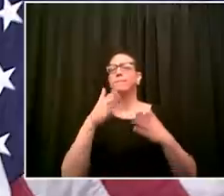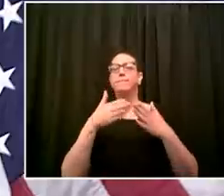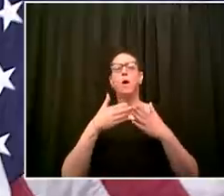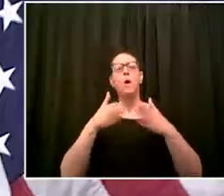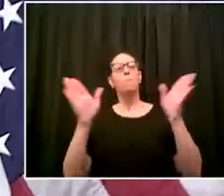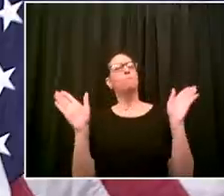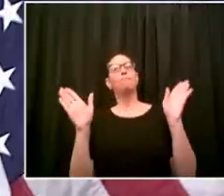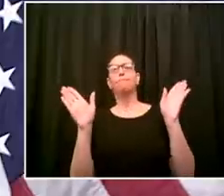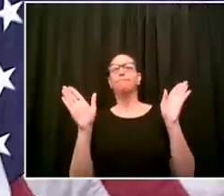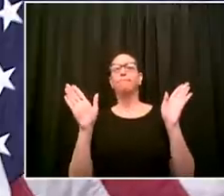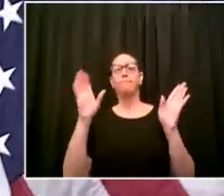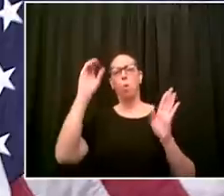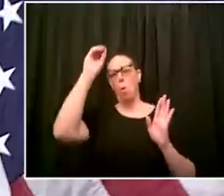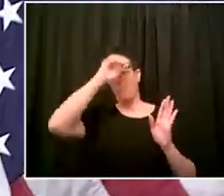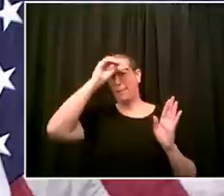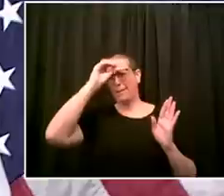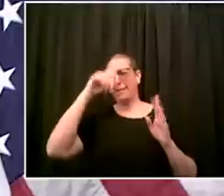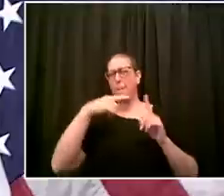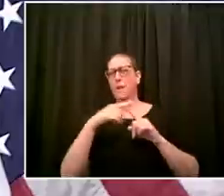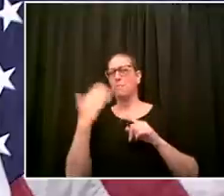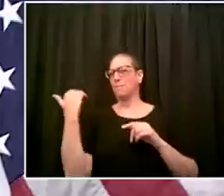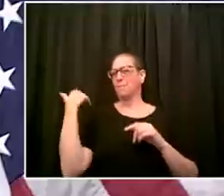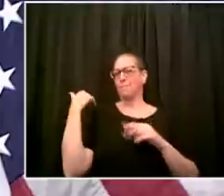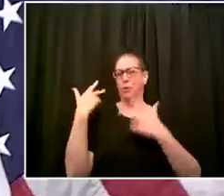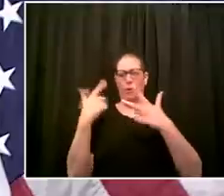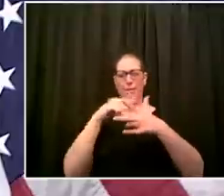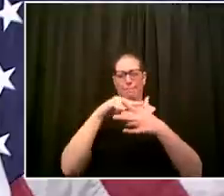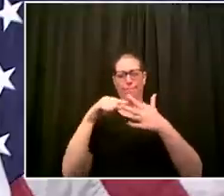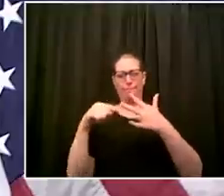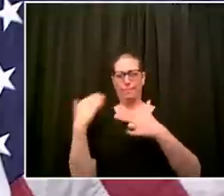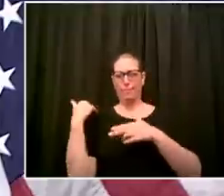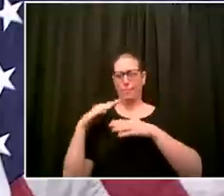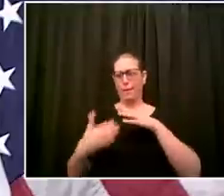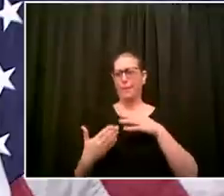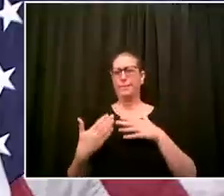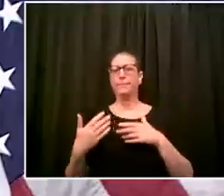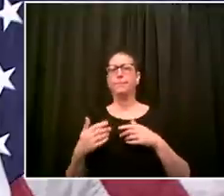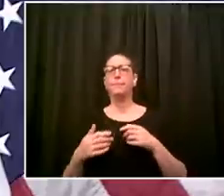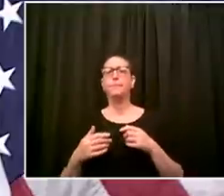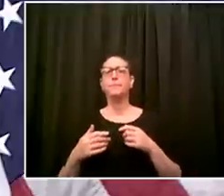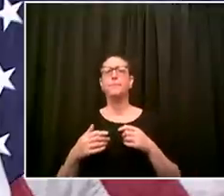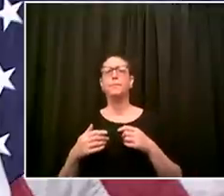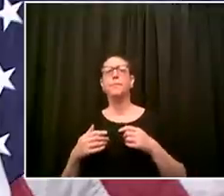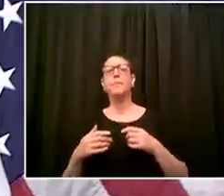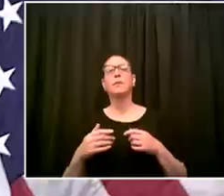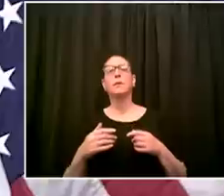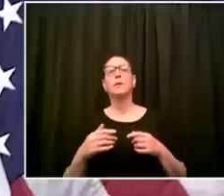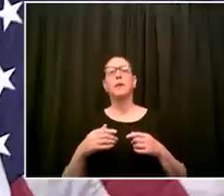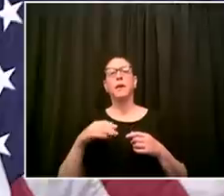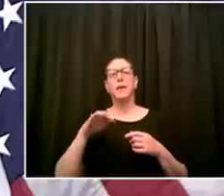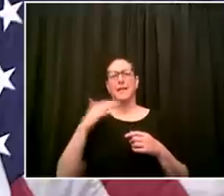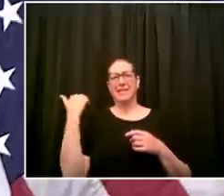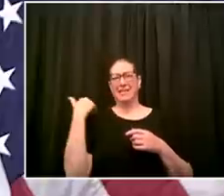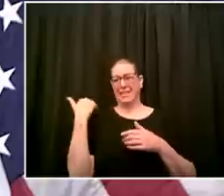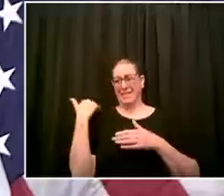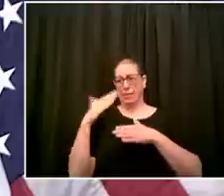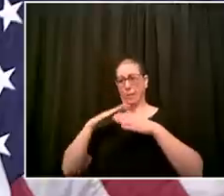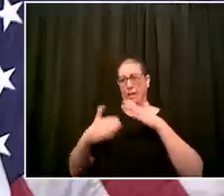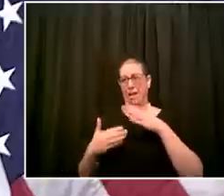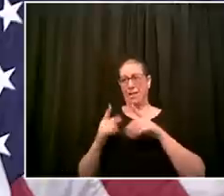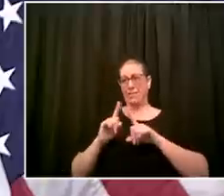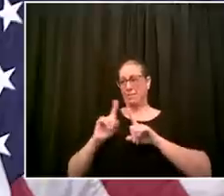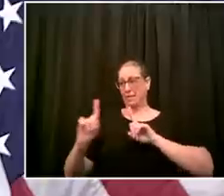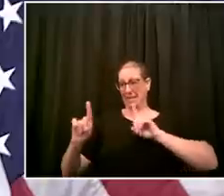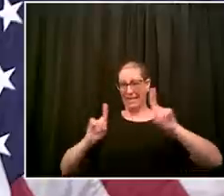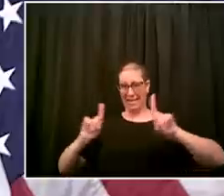might change going forward the things that jump out at me about social distancing from the weekend domino park it seemed to go pretty well